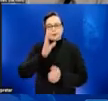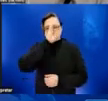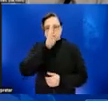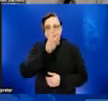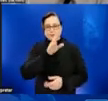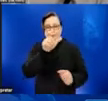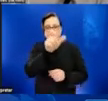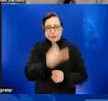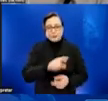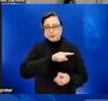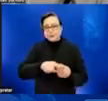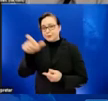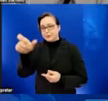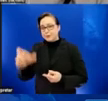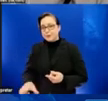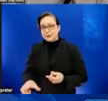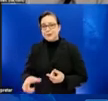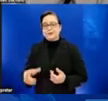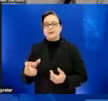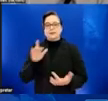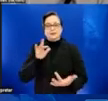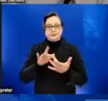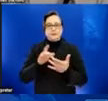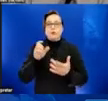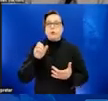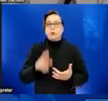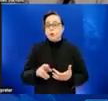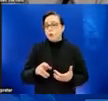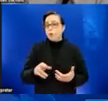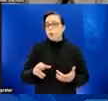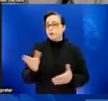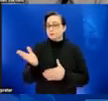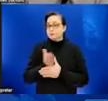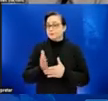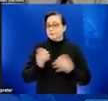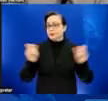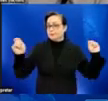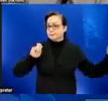Or are fomites, such as shared bed linens, known to pose an exposure risk?